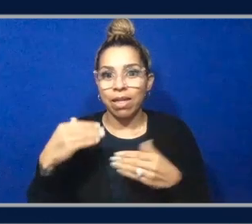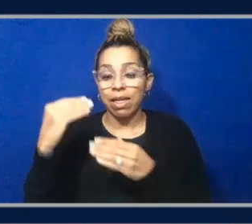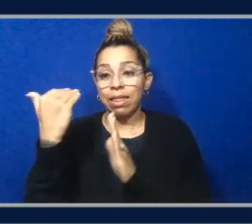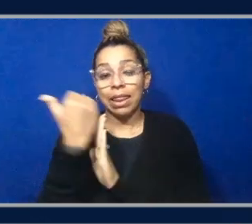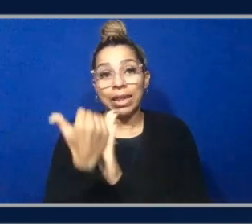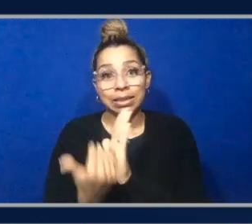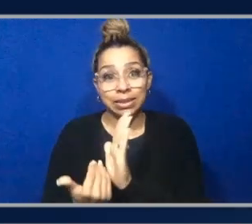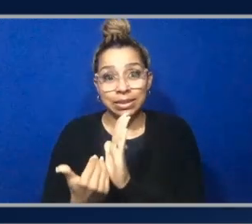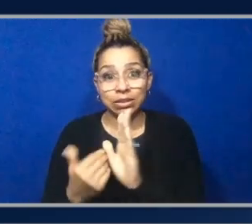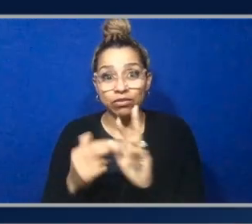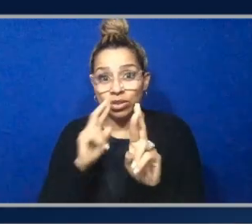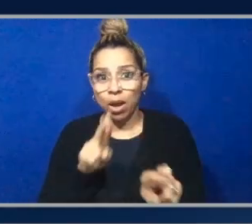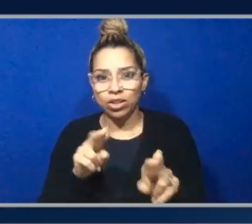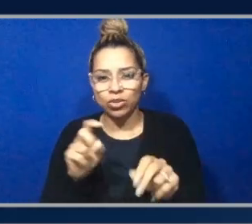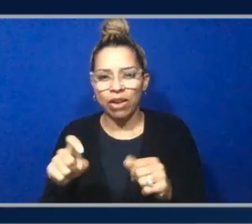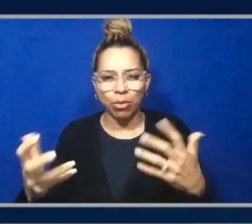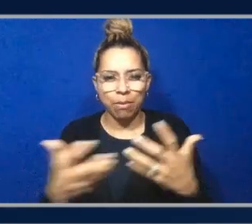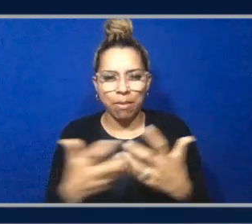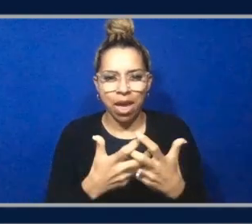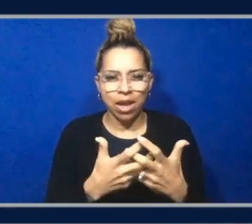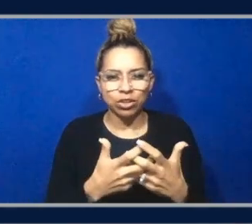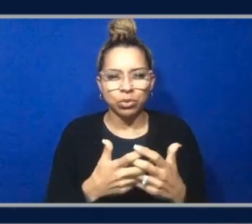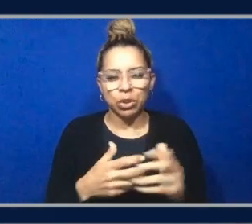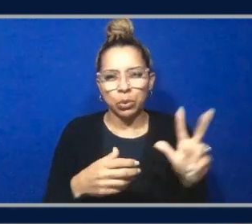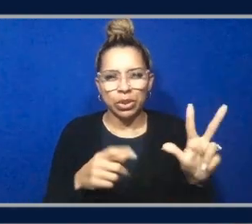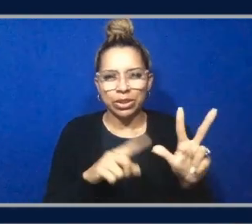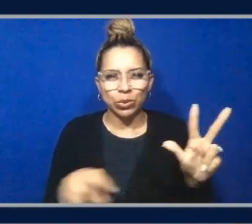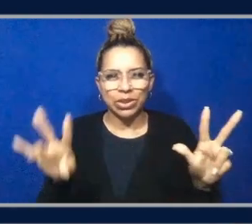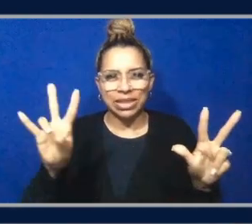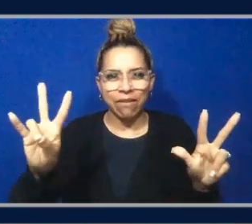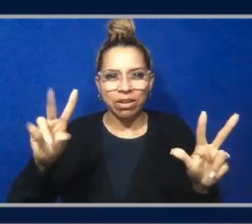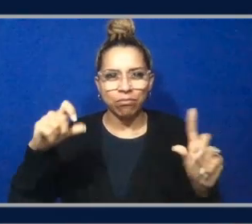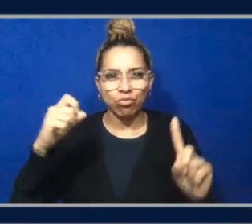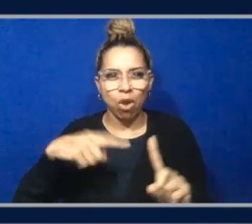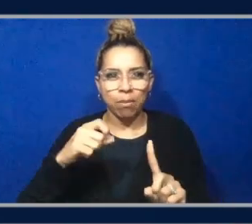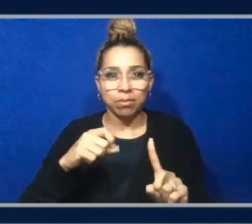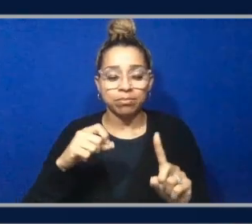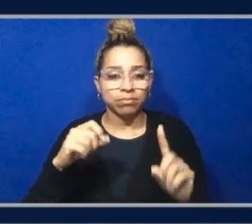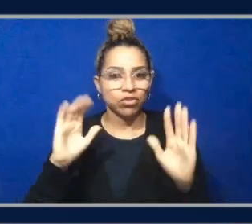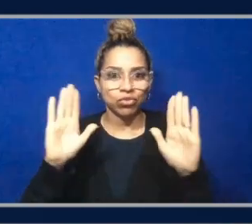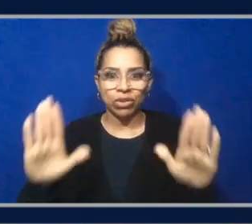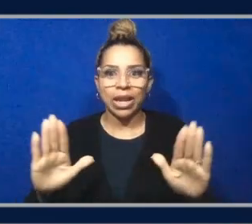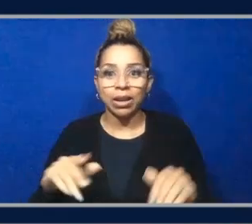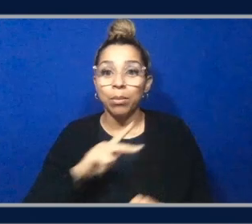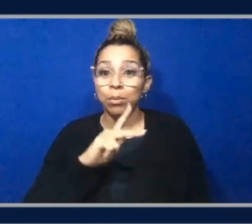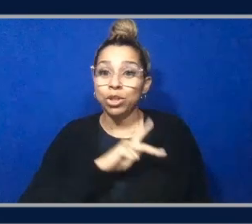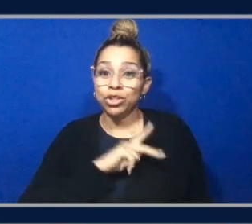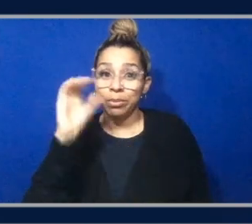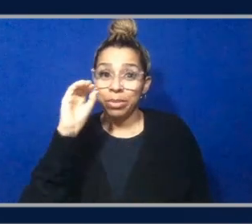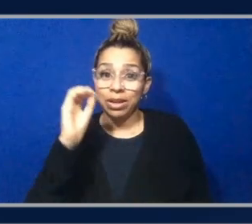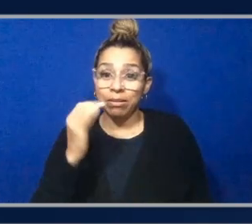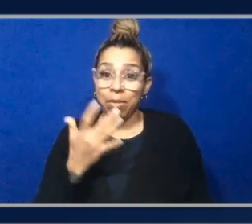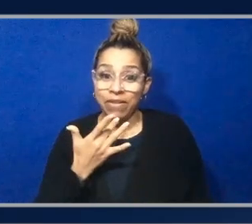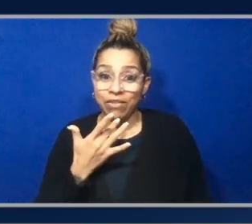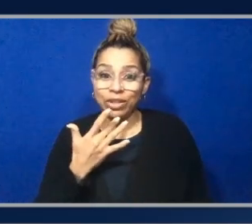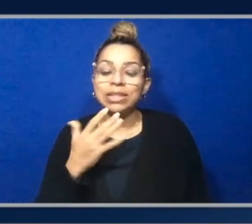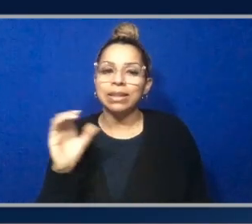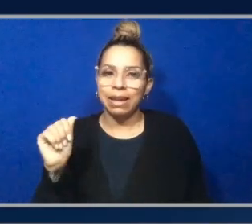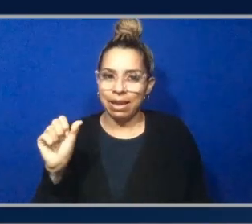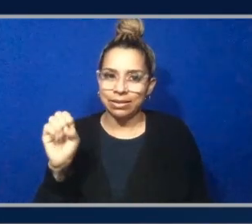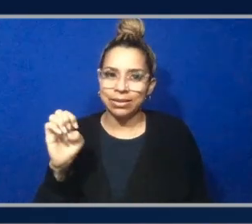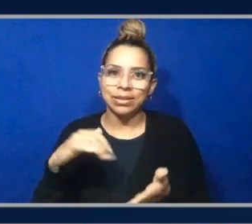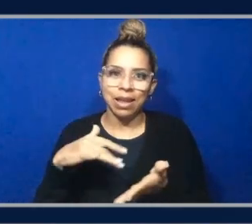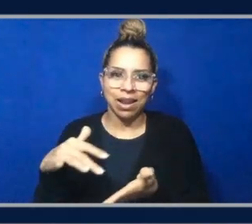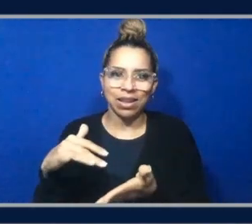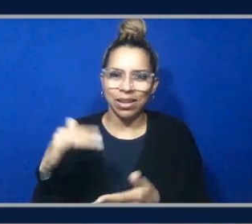seven prompts, right? Those two are great personal opinion. Personal favorite is actually the case study. Okay. Why is that? So the case study itself,